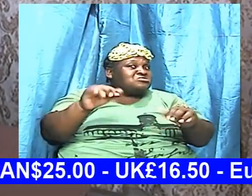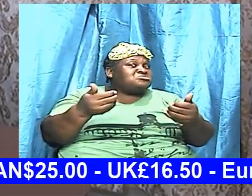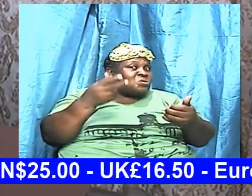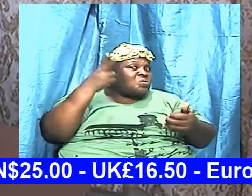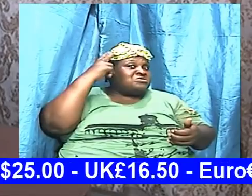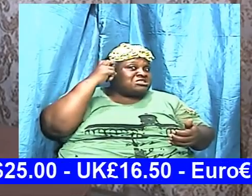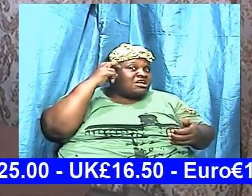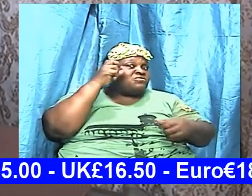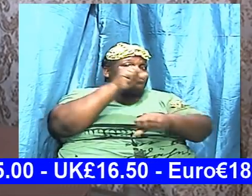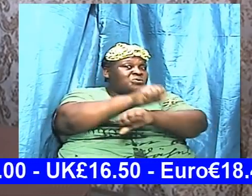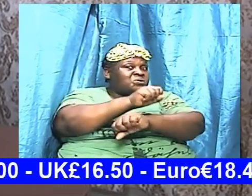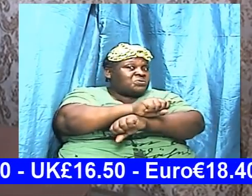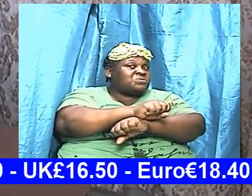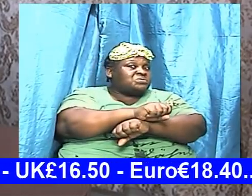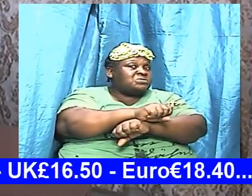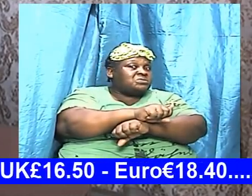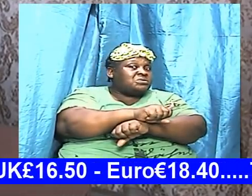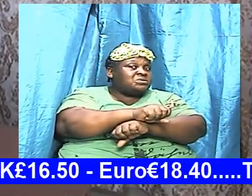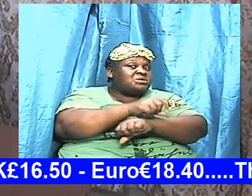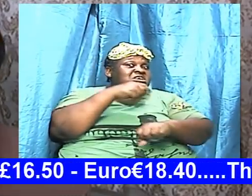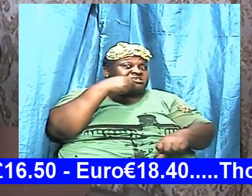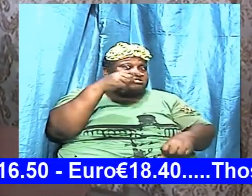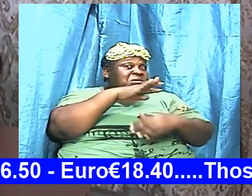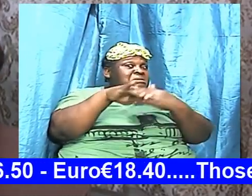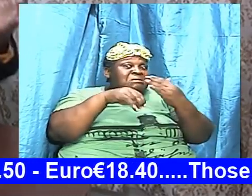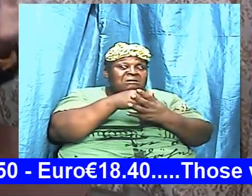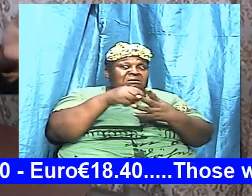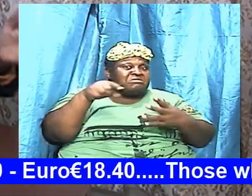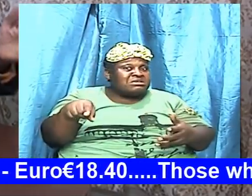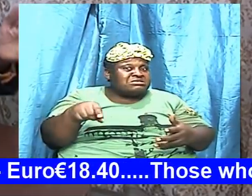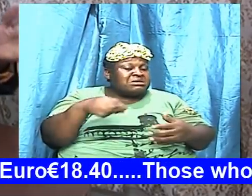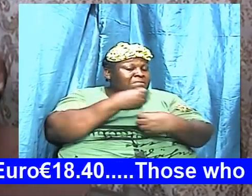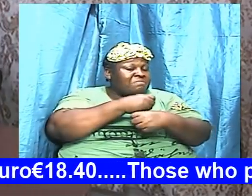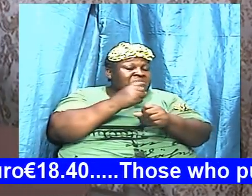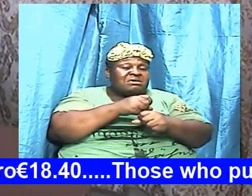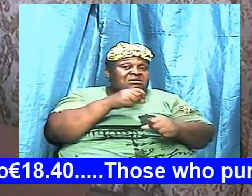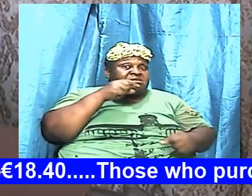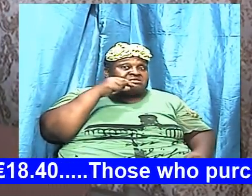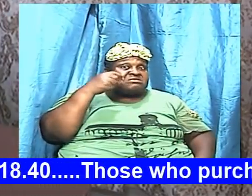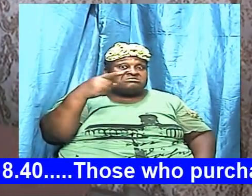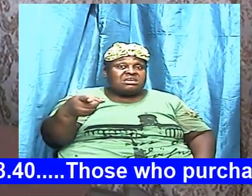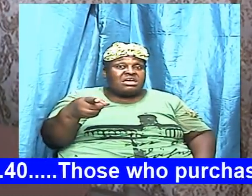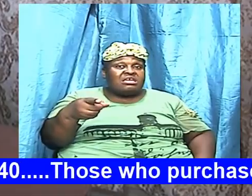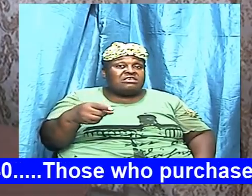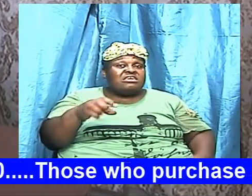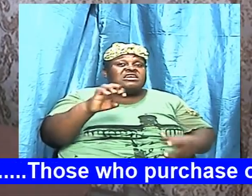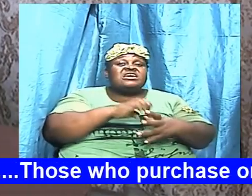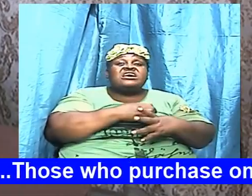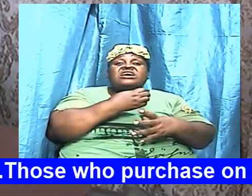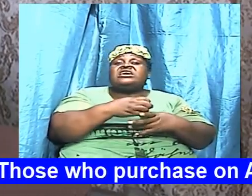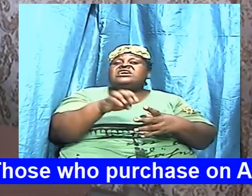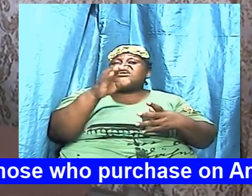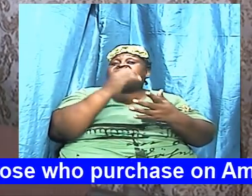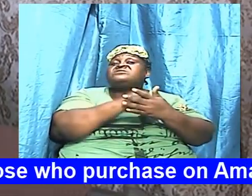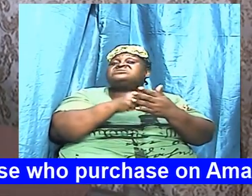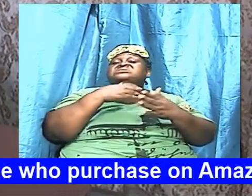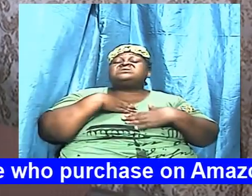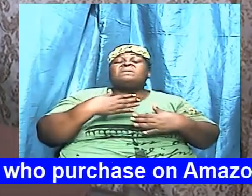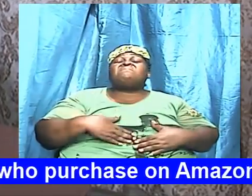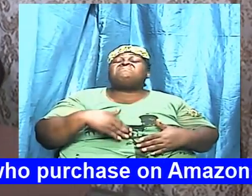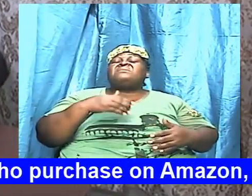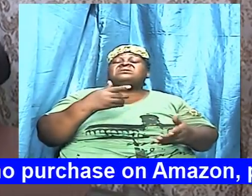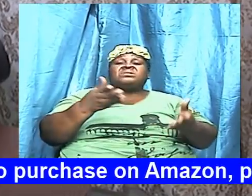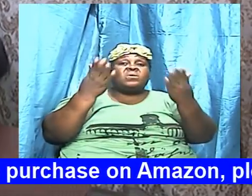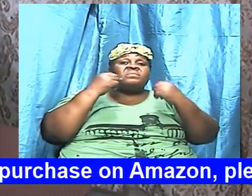I say all this to make this particular point that even if somebody comes and tell us